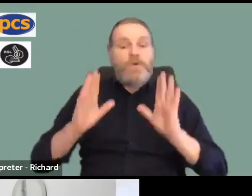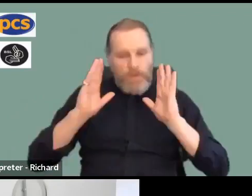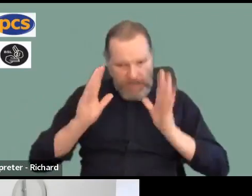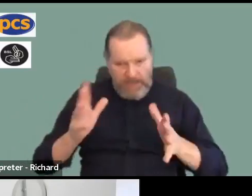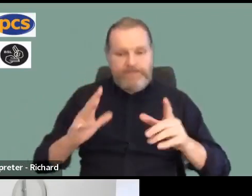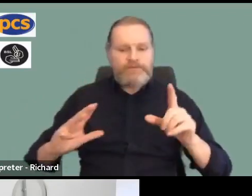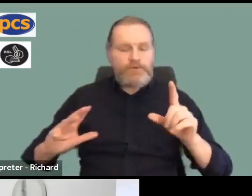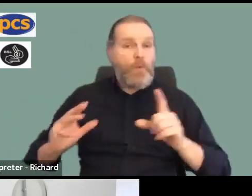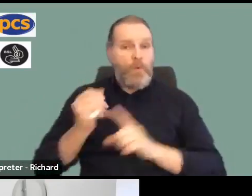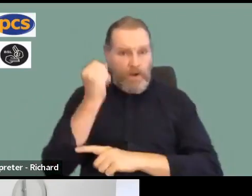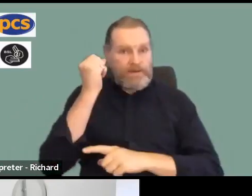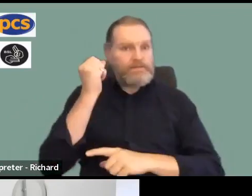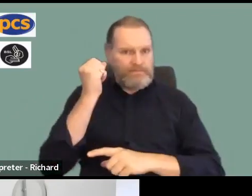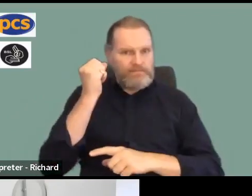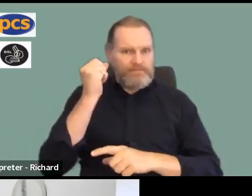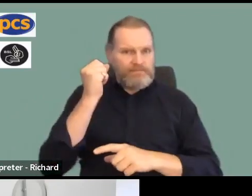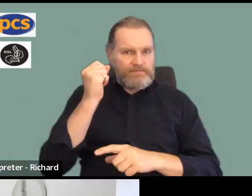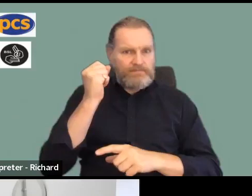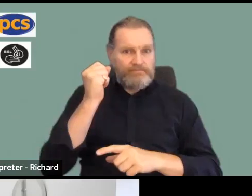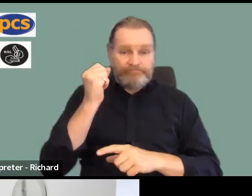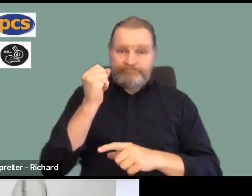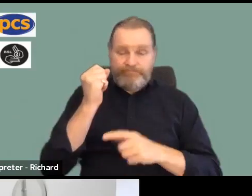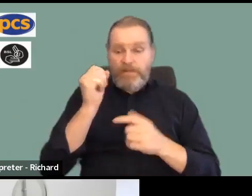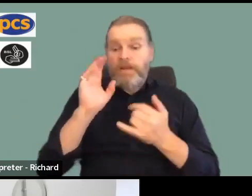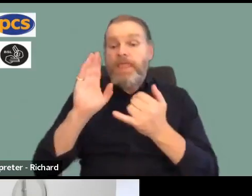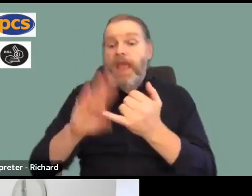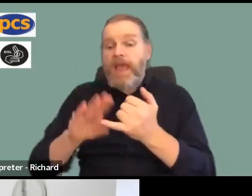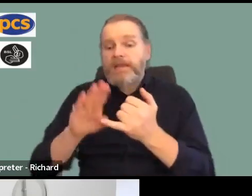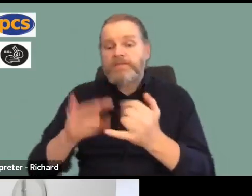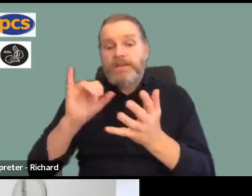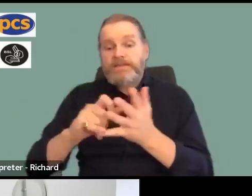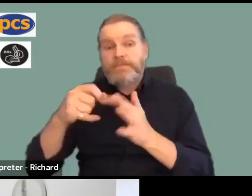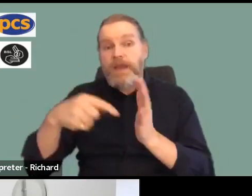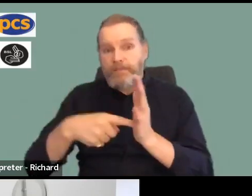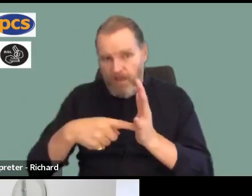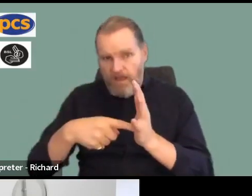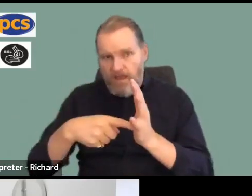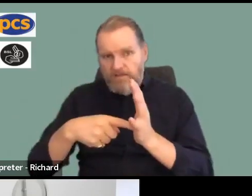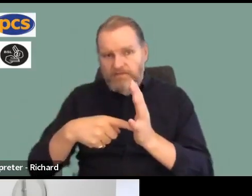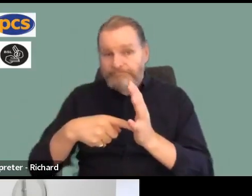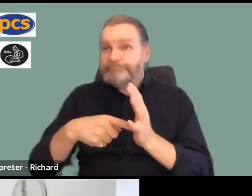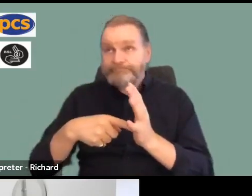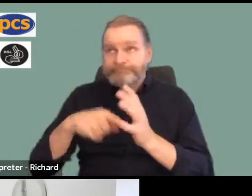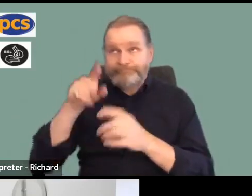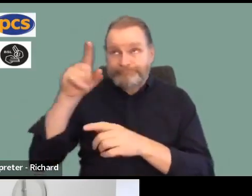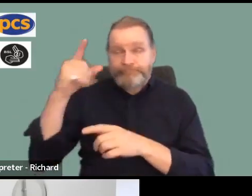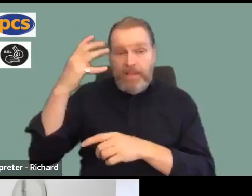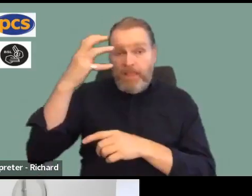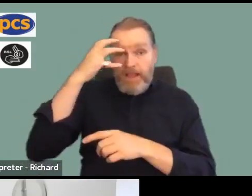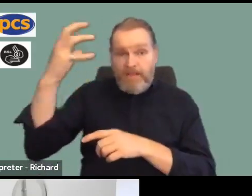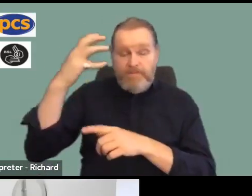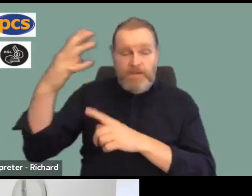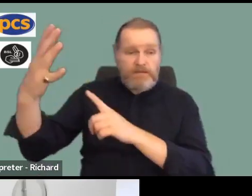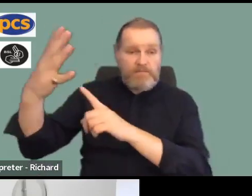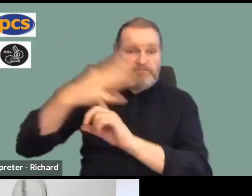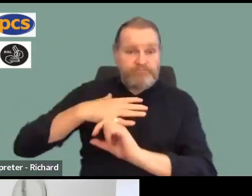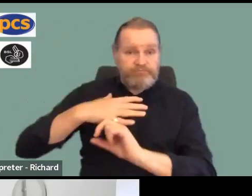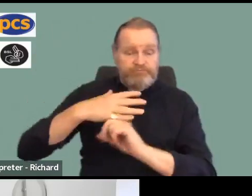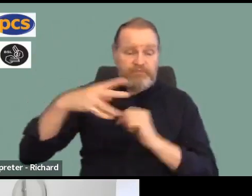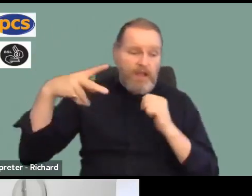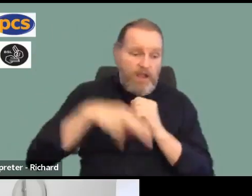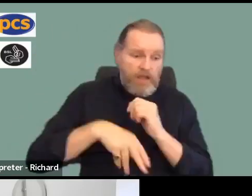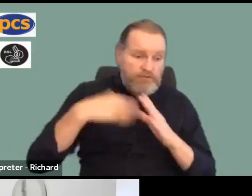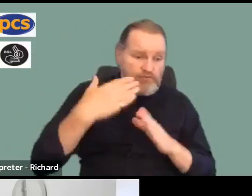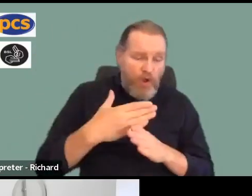industrial action ballot that we called for the end of September, then we are going to see a massive attack on our jobs and our pay